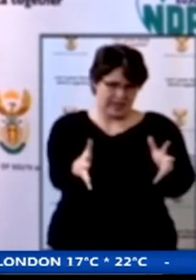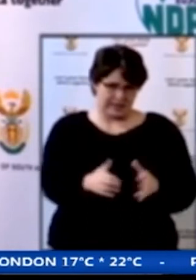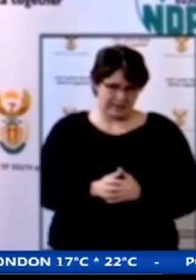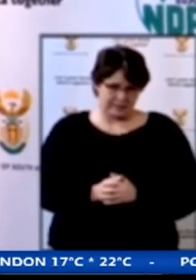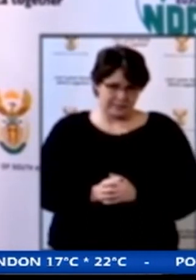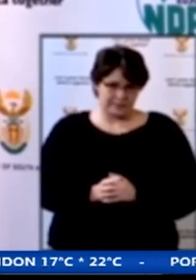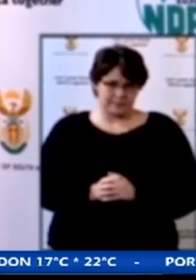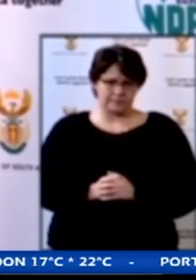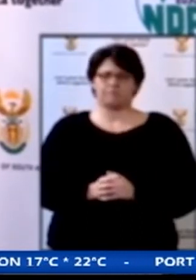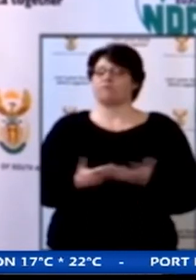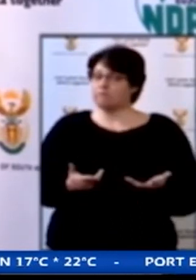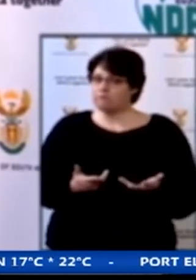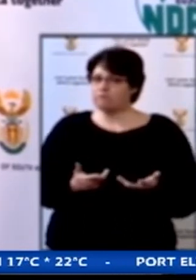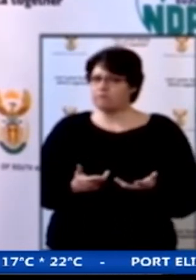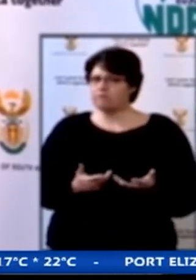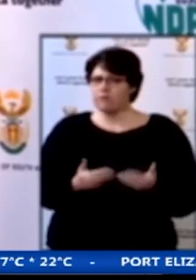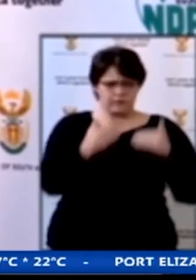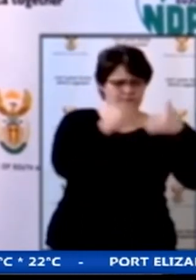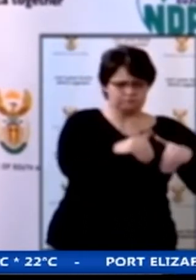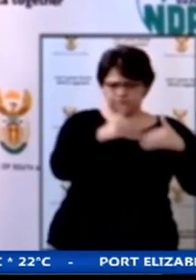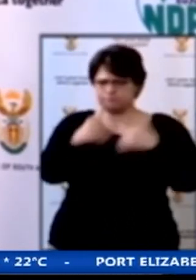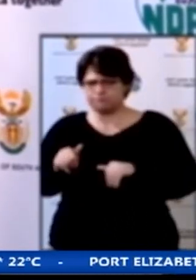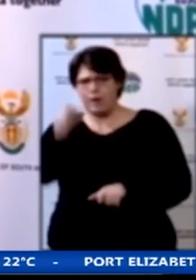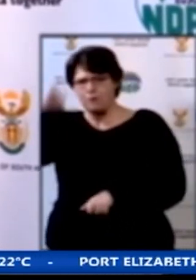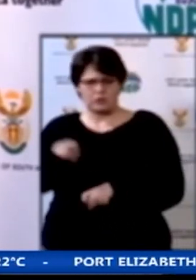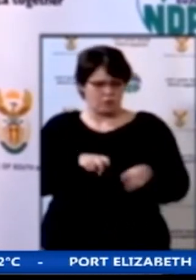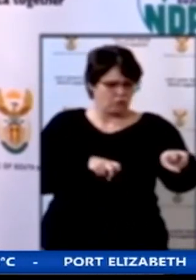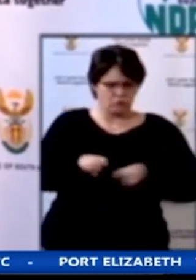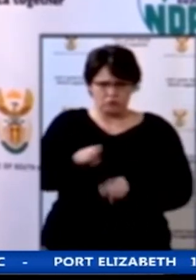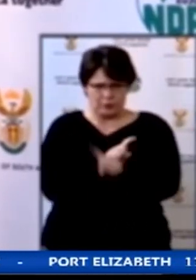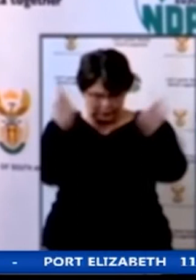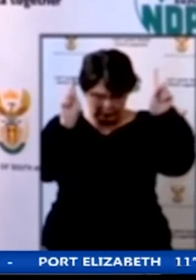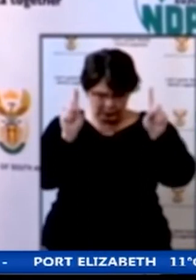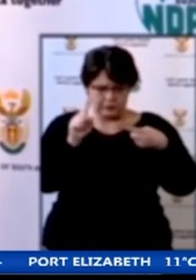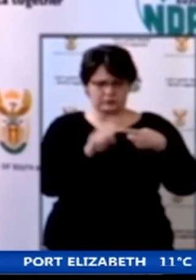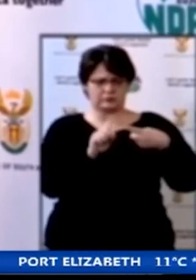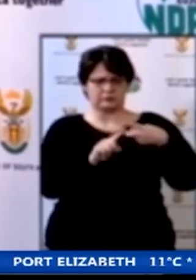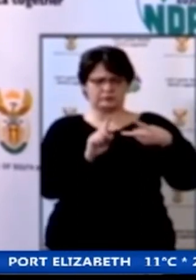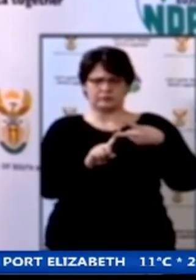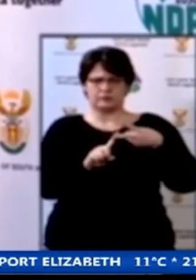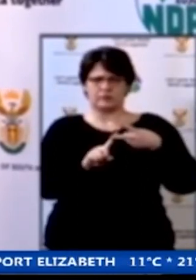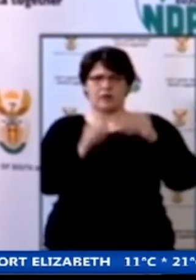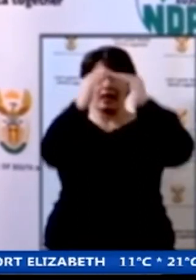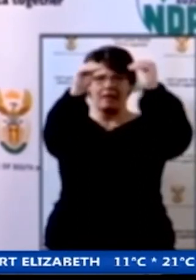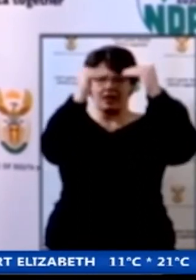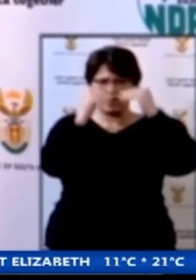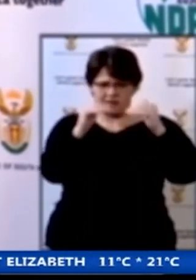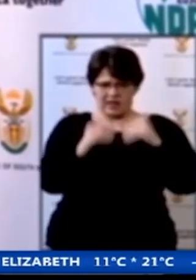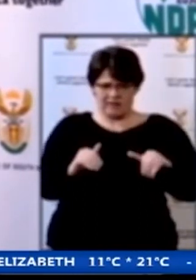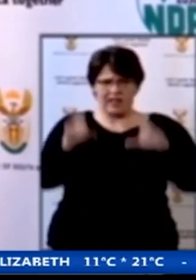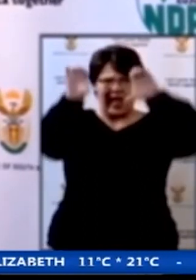the restrictions placed on the movement of individuals and on the level and activity in the economy